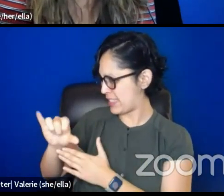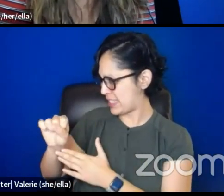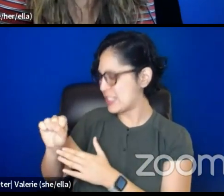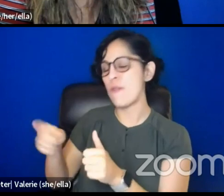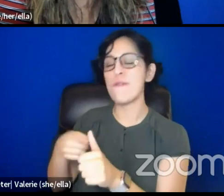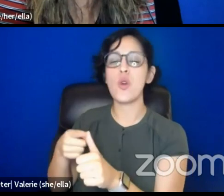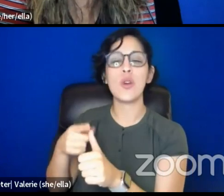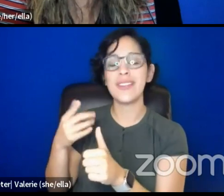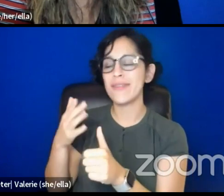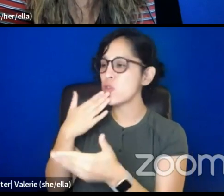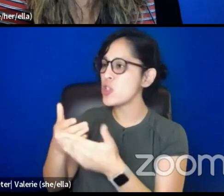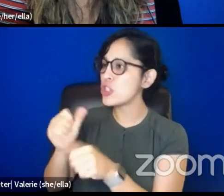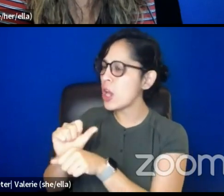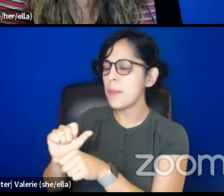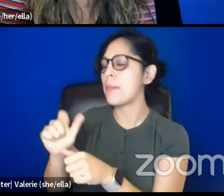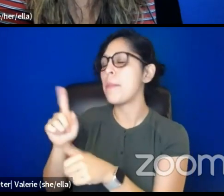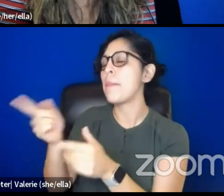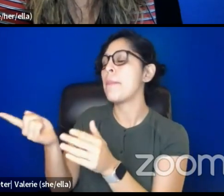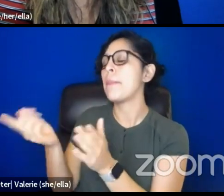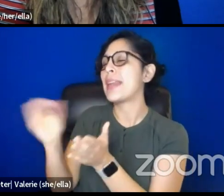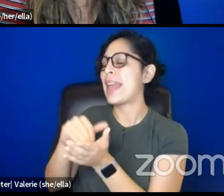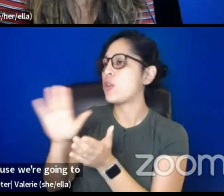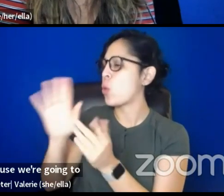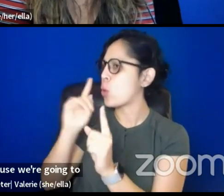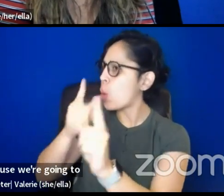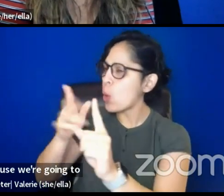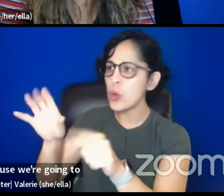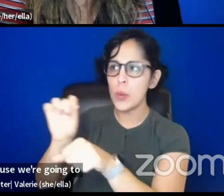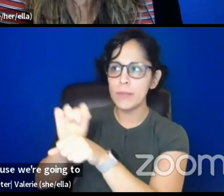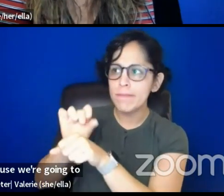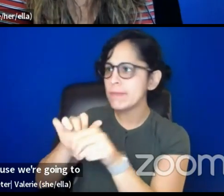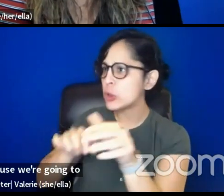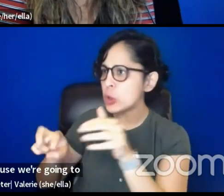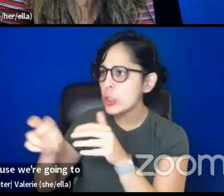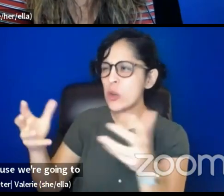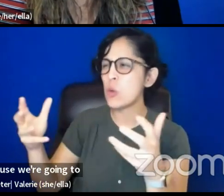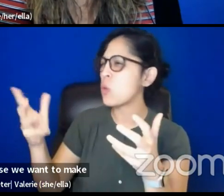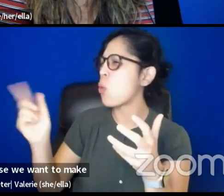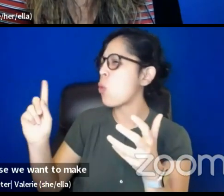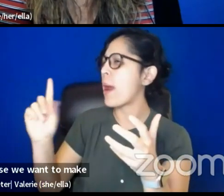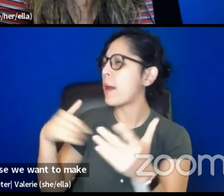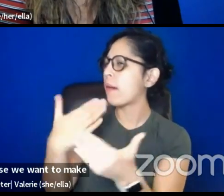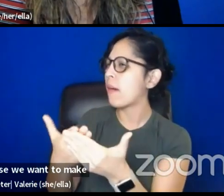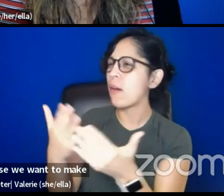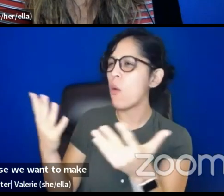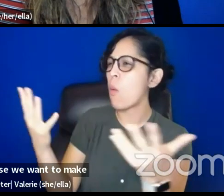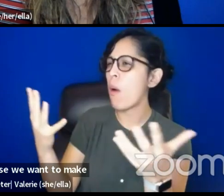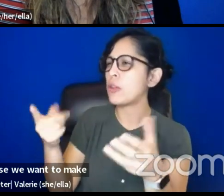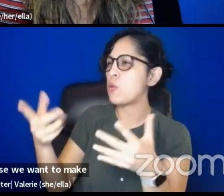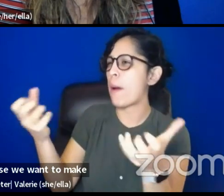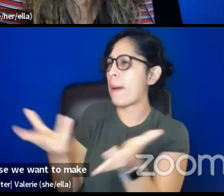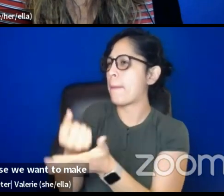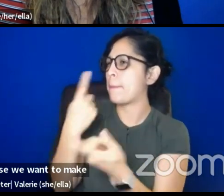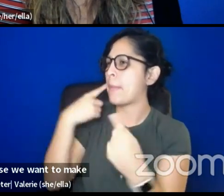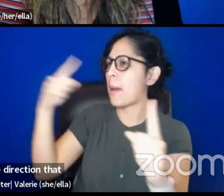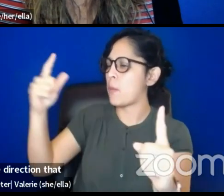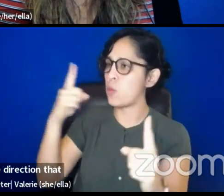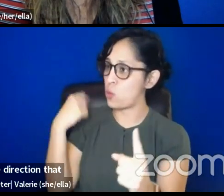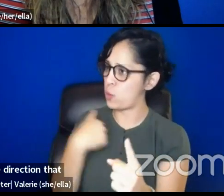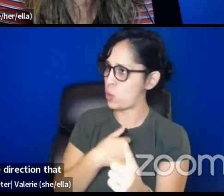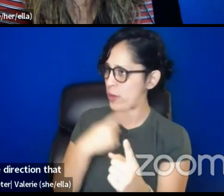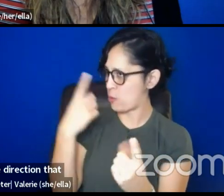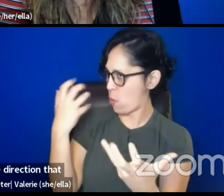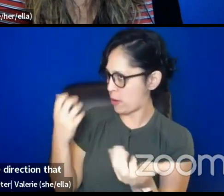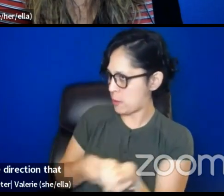Where do you see your path going? Because we want to make sure that we're engaging you in the direction that feels supportive for you. yeah.